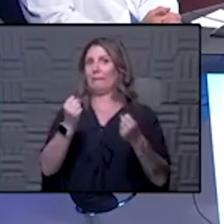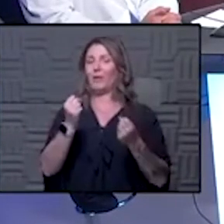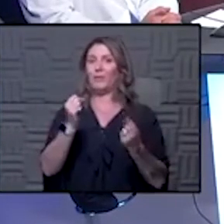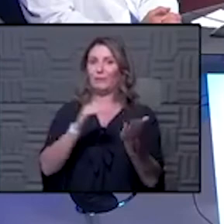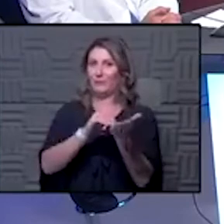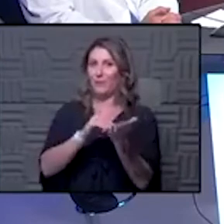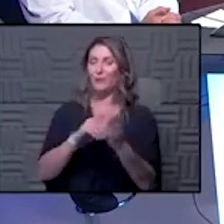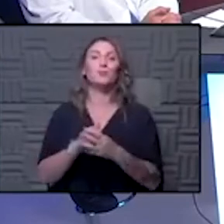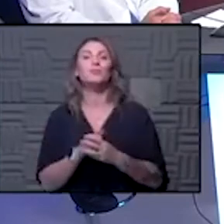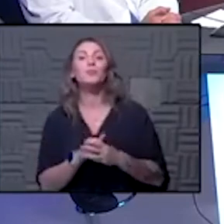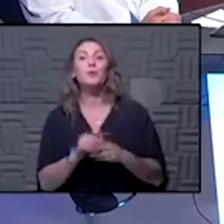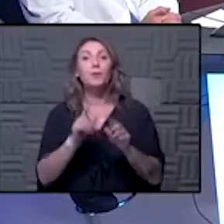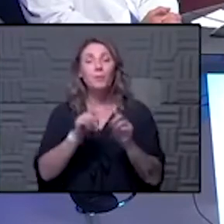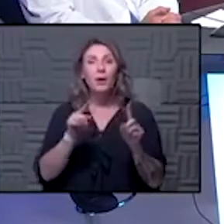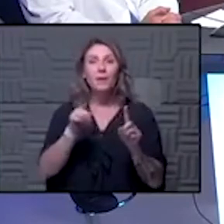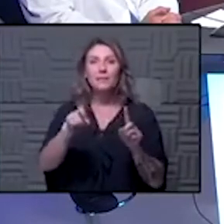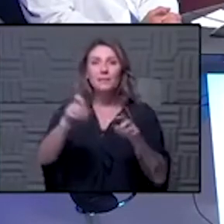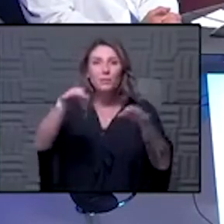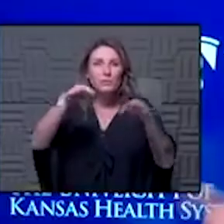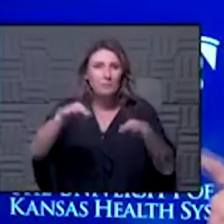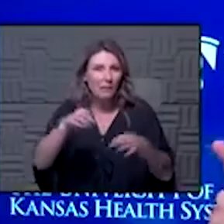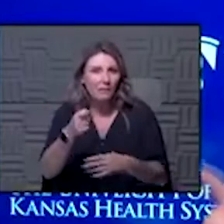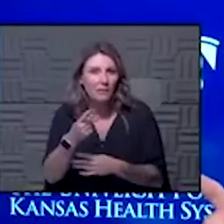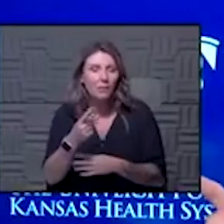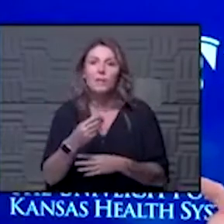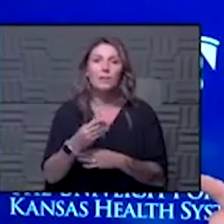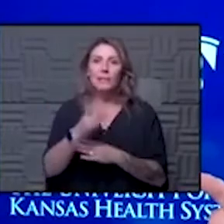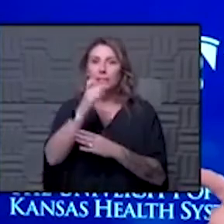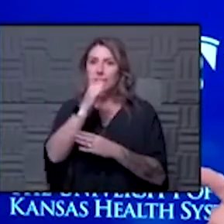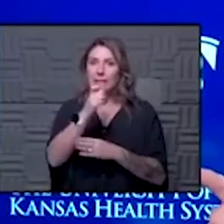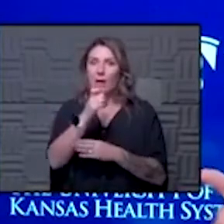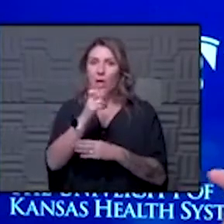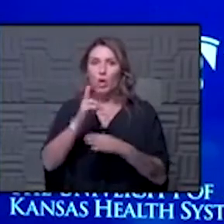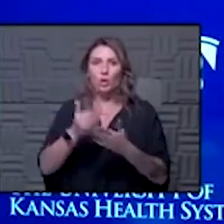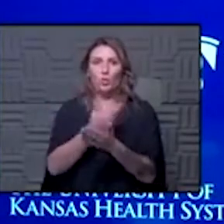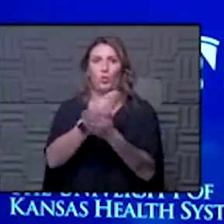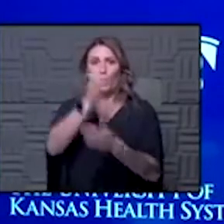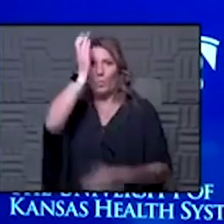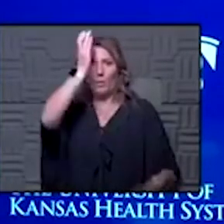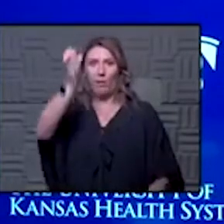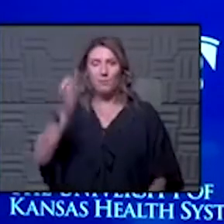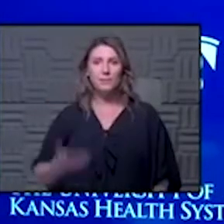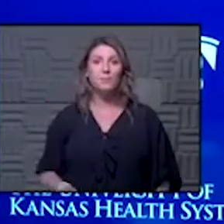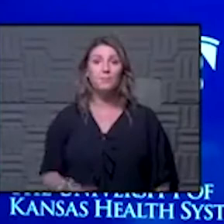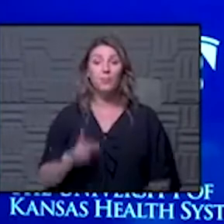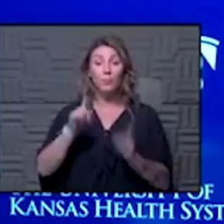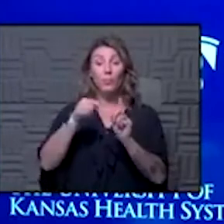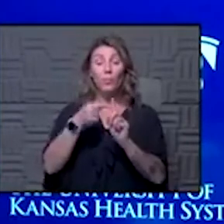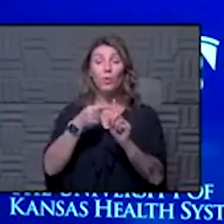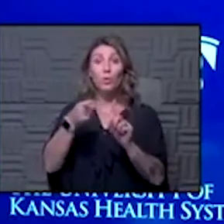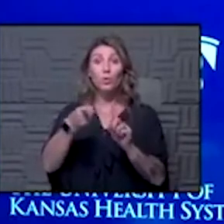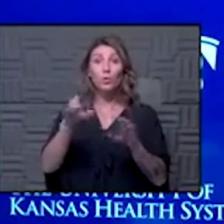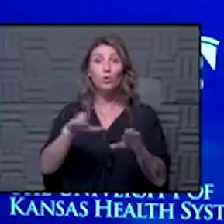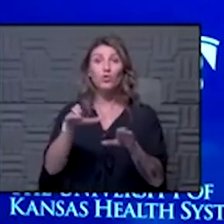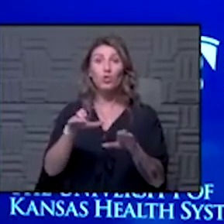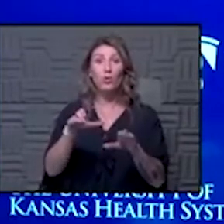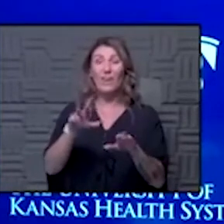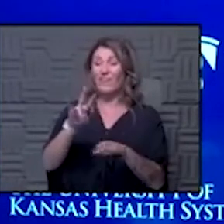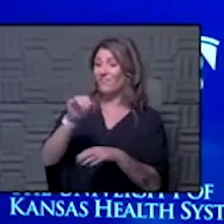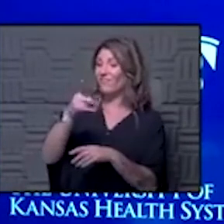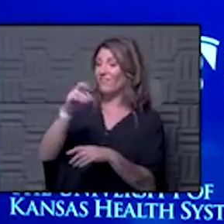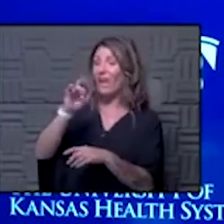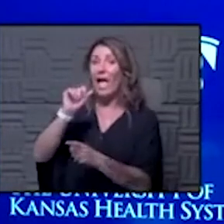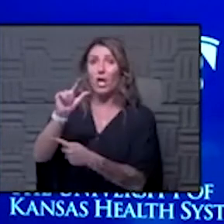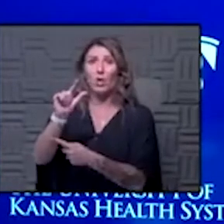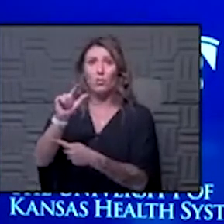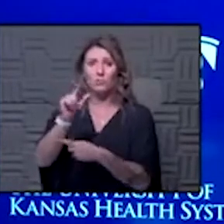standpoint but we better explain it a little bit because this actually isn't a new concept no when you are doing a viral vaccine study determine if it